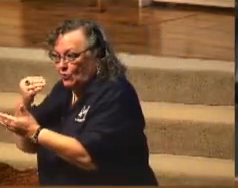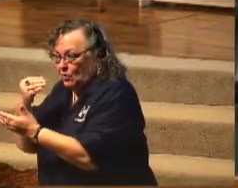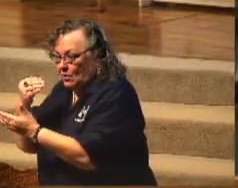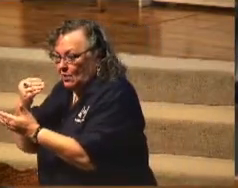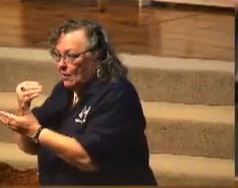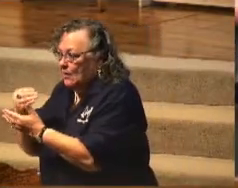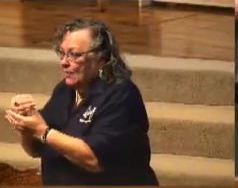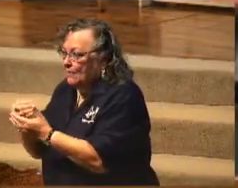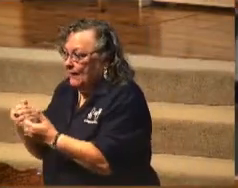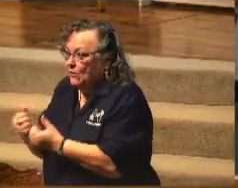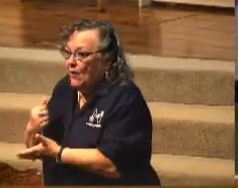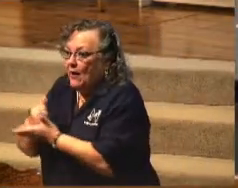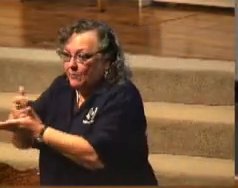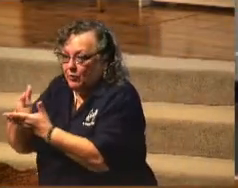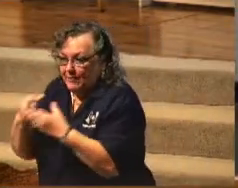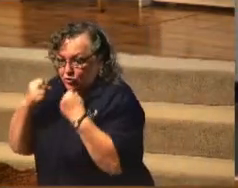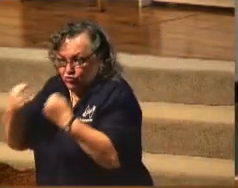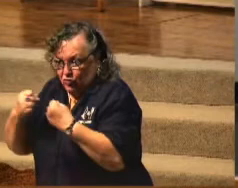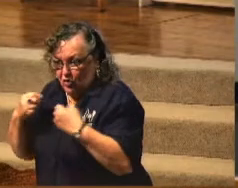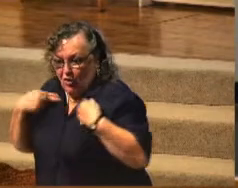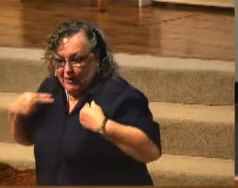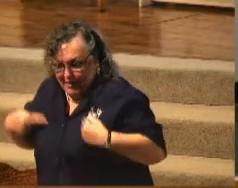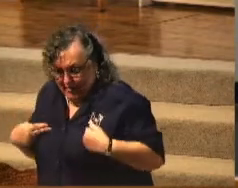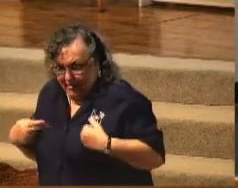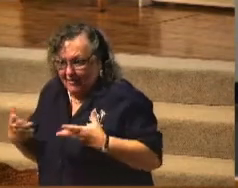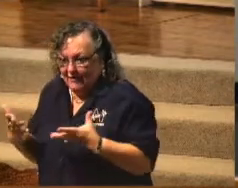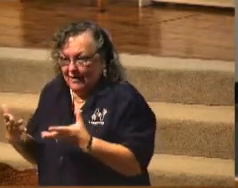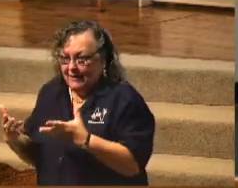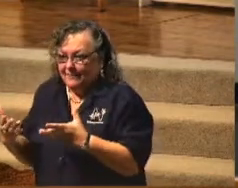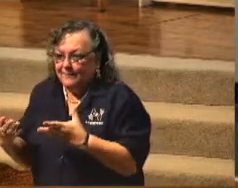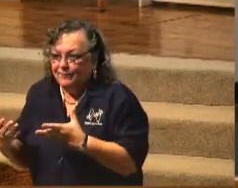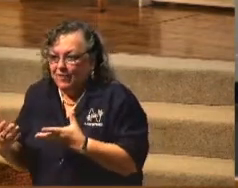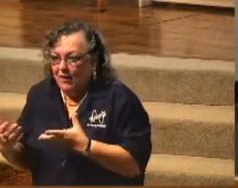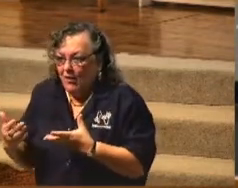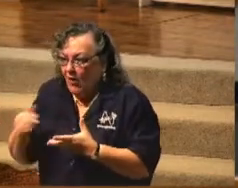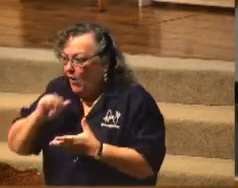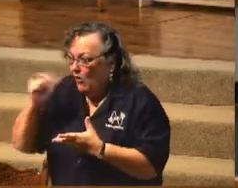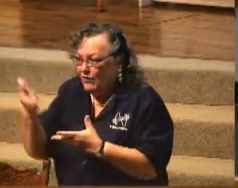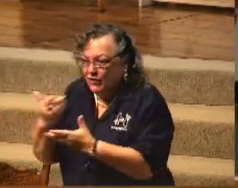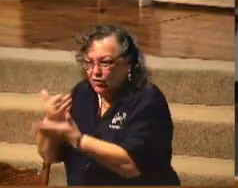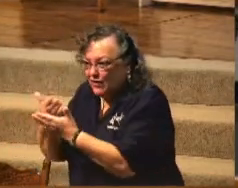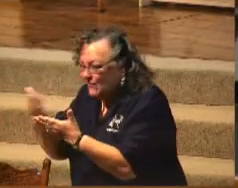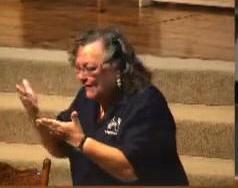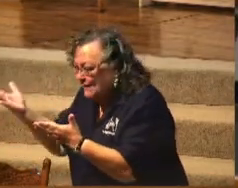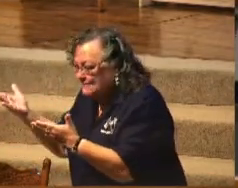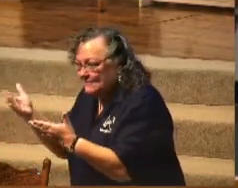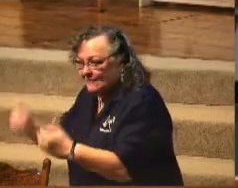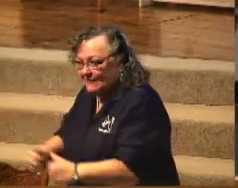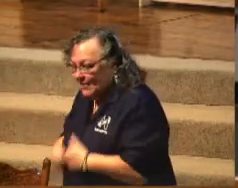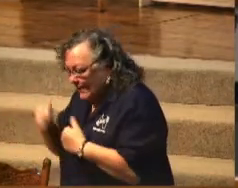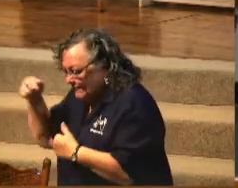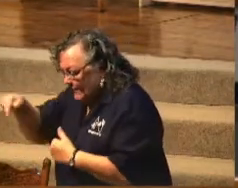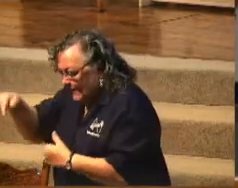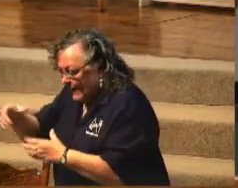and all that kind of thing, regular whatever, all the good things of life,